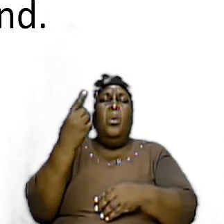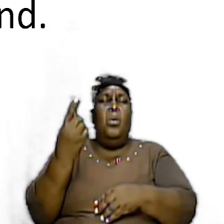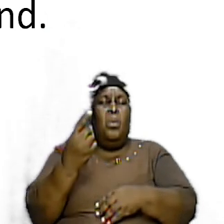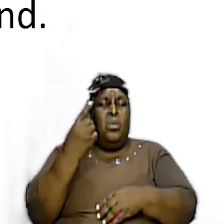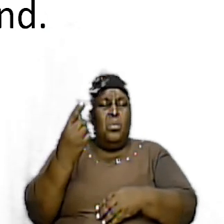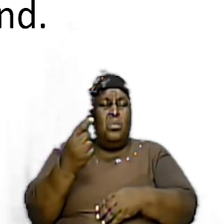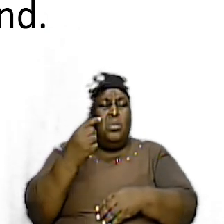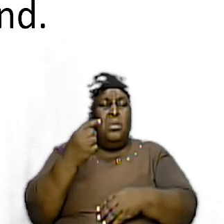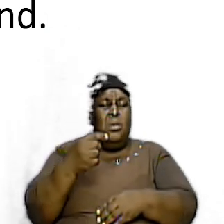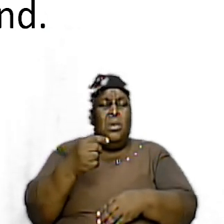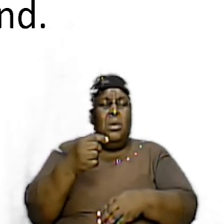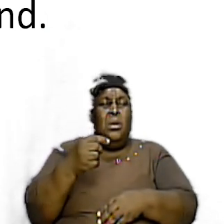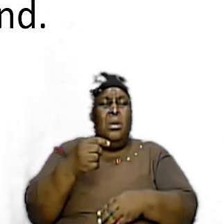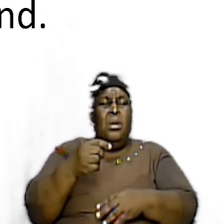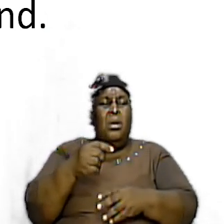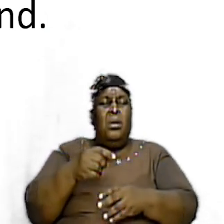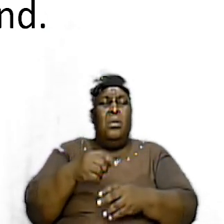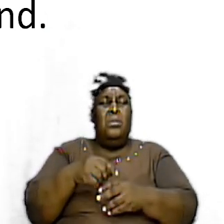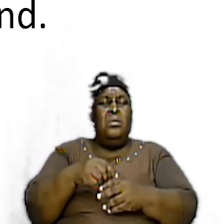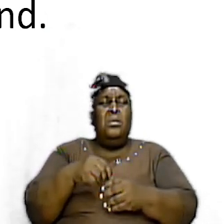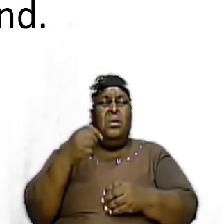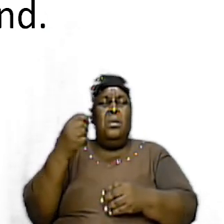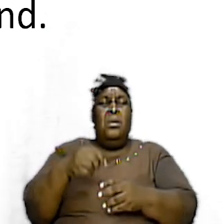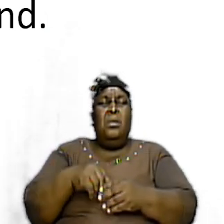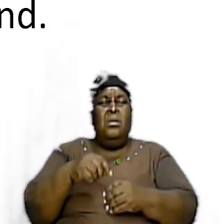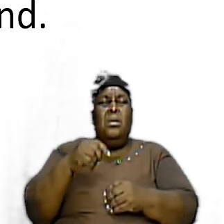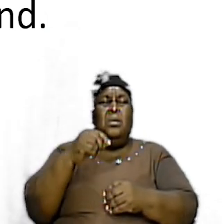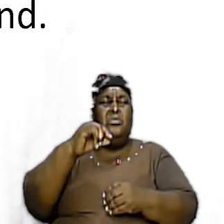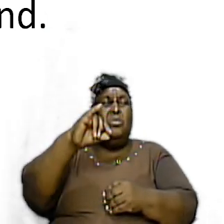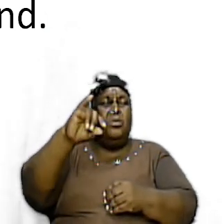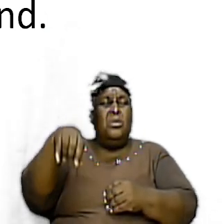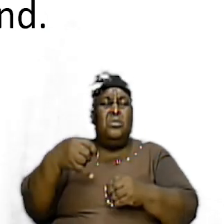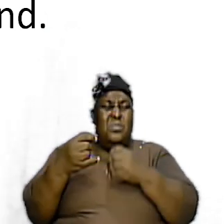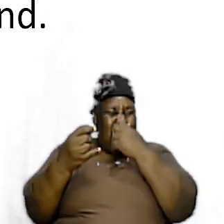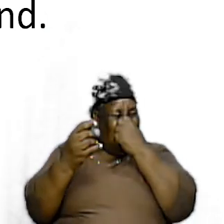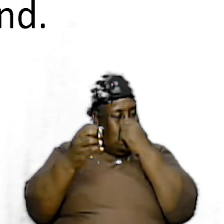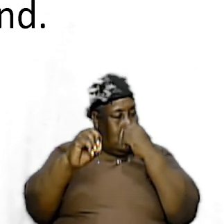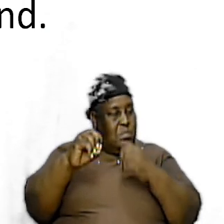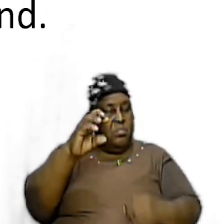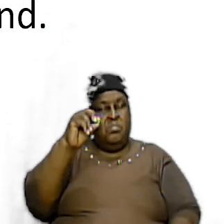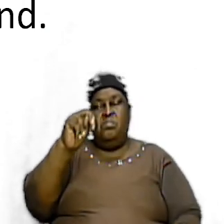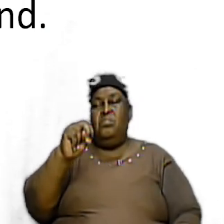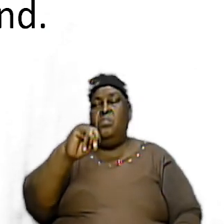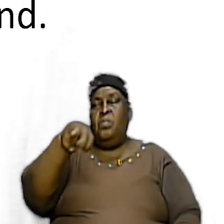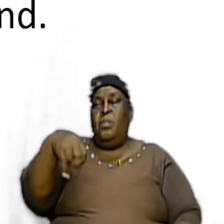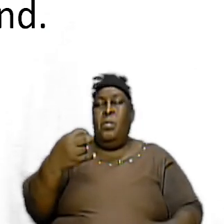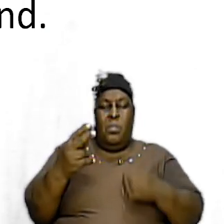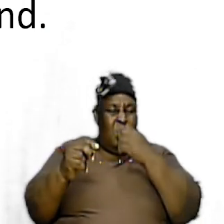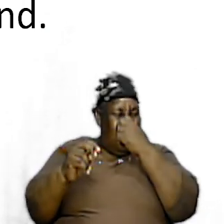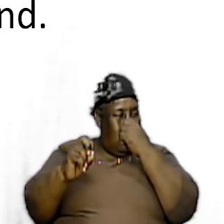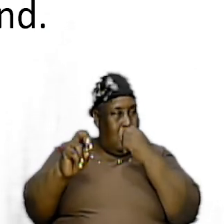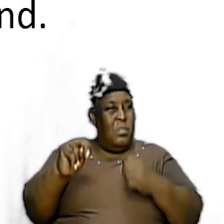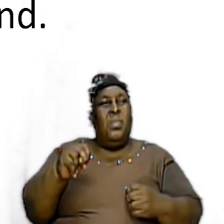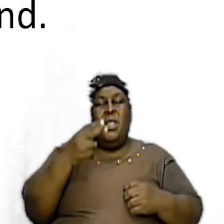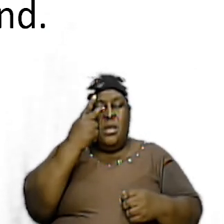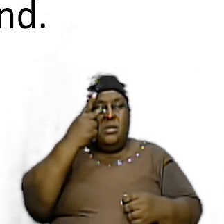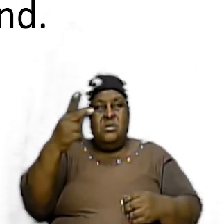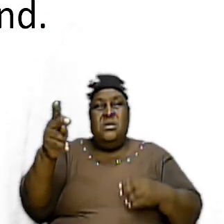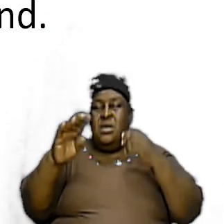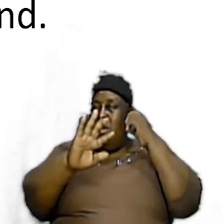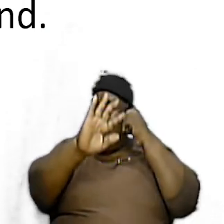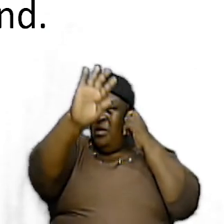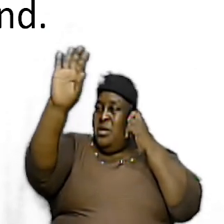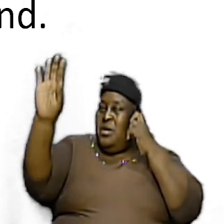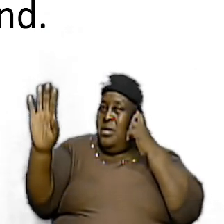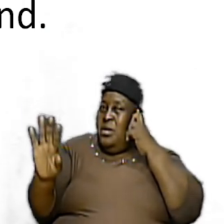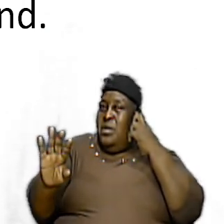a group called out by God we see this clearly and this is